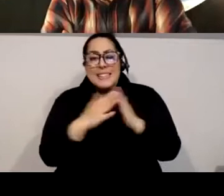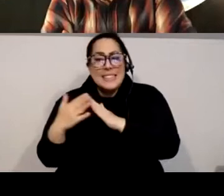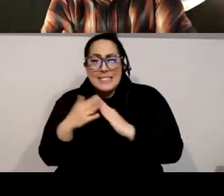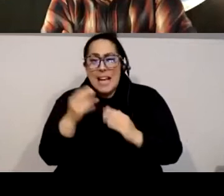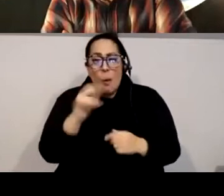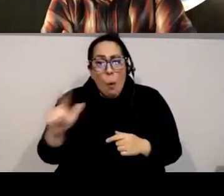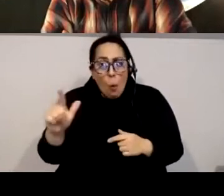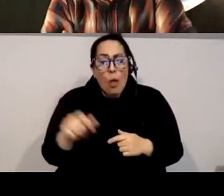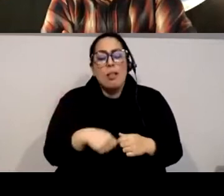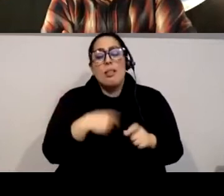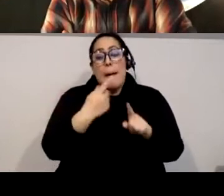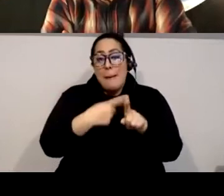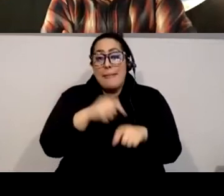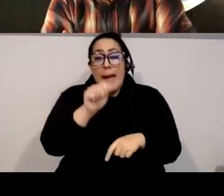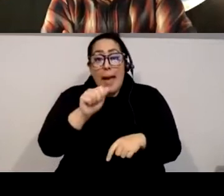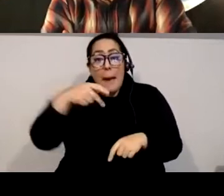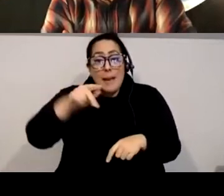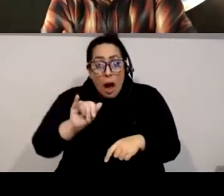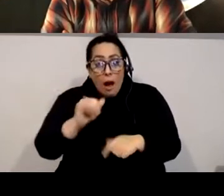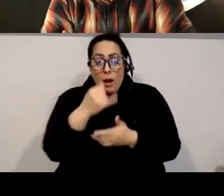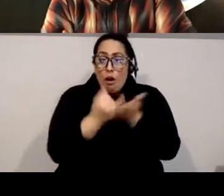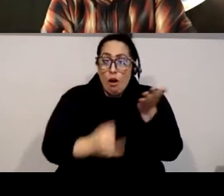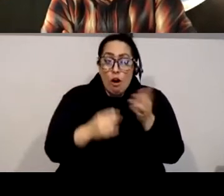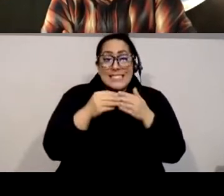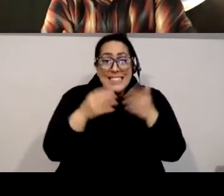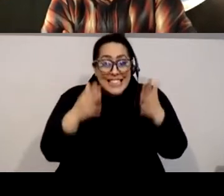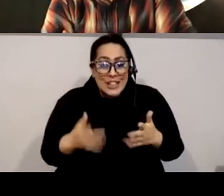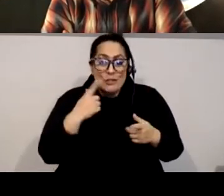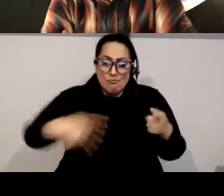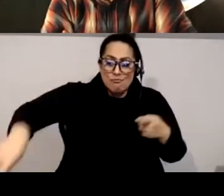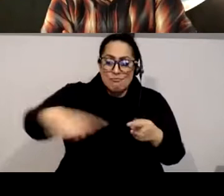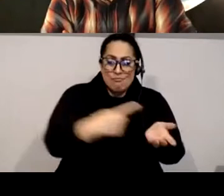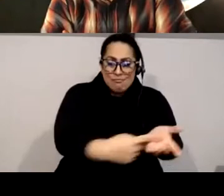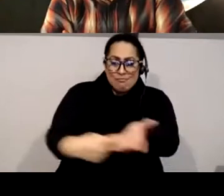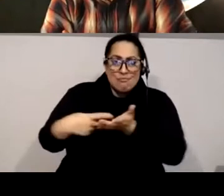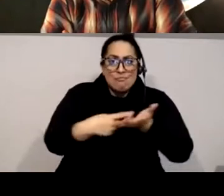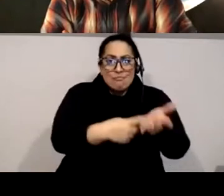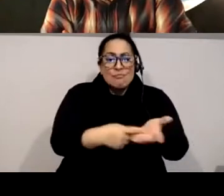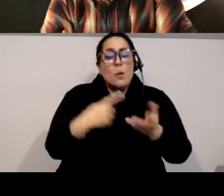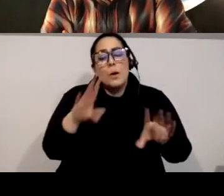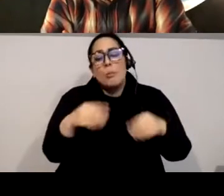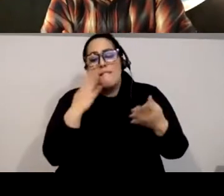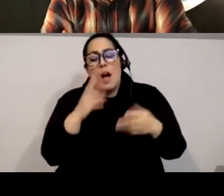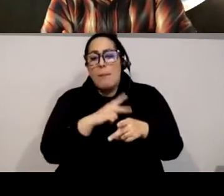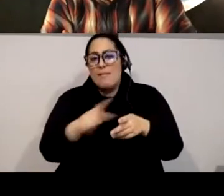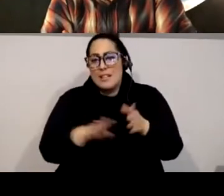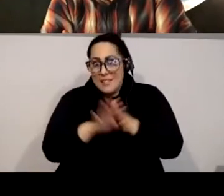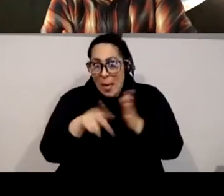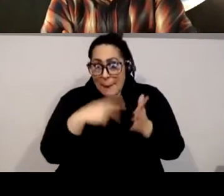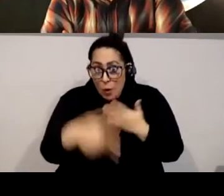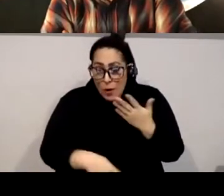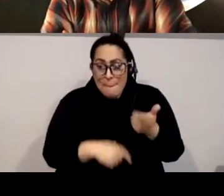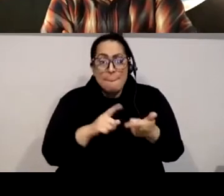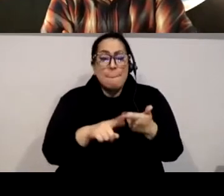AAPI arts leaders roundtables. We provide professional development programs and